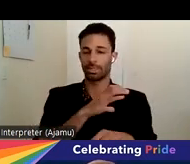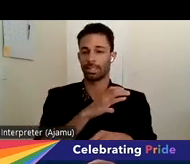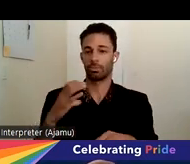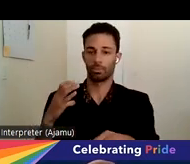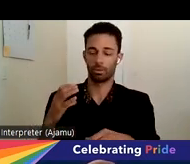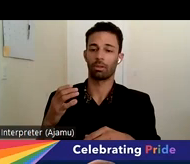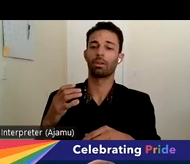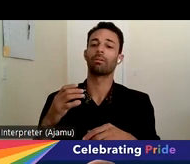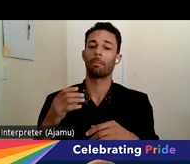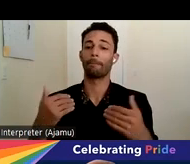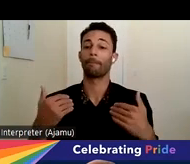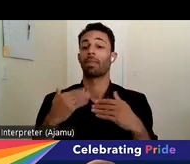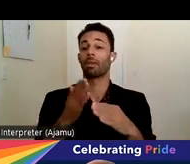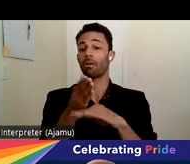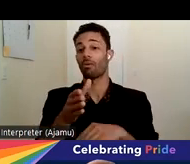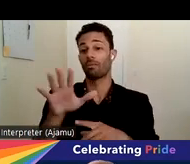had over 500